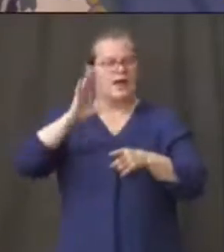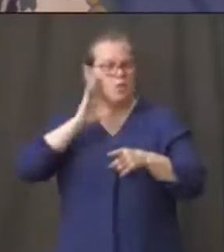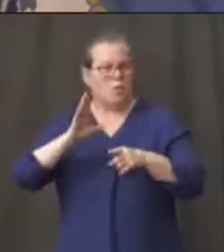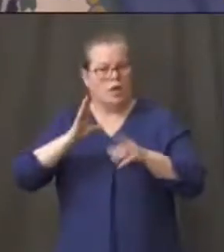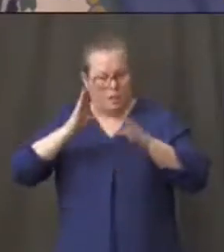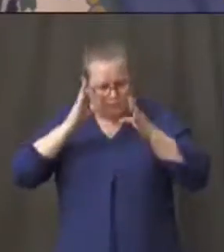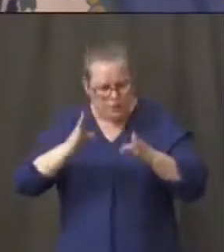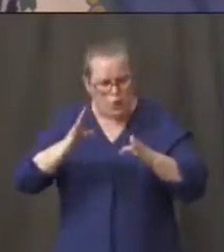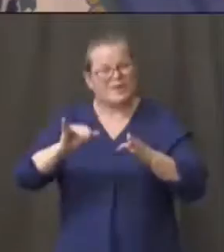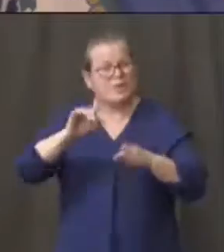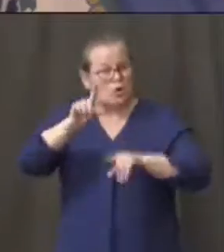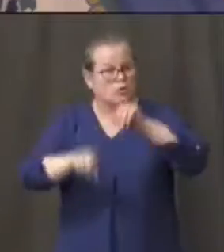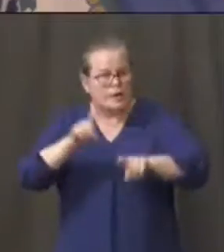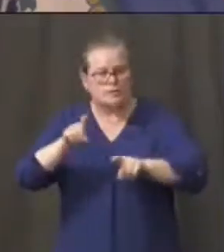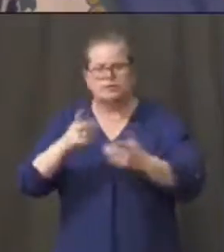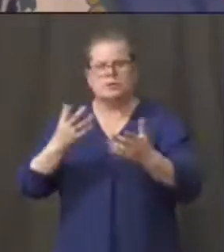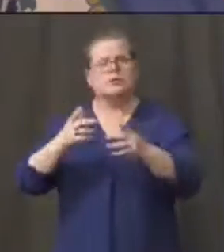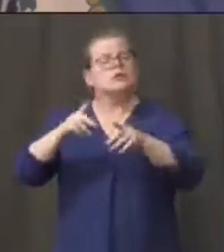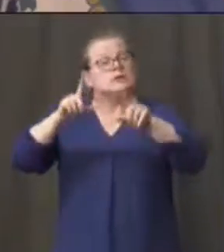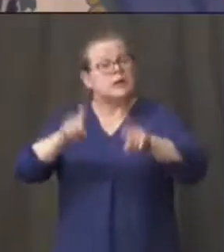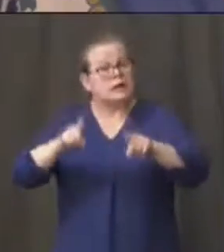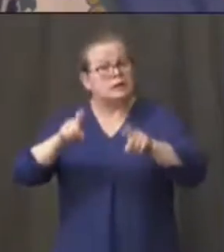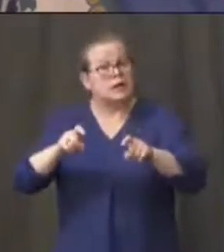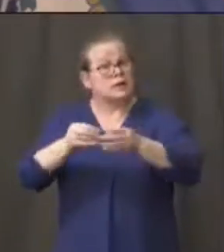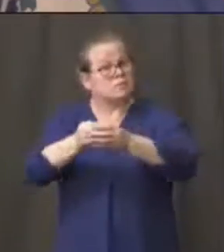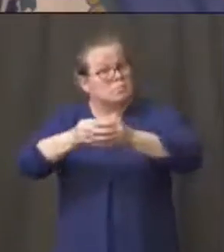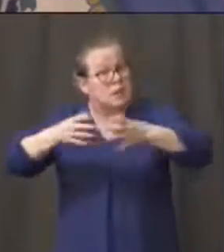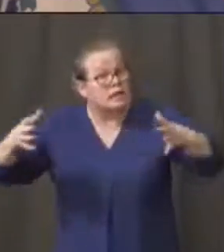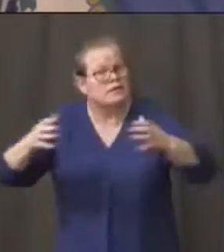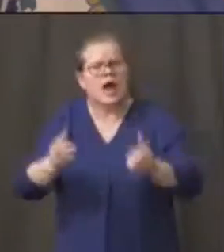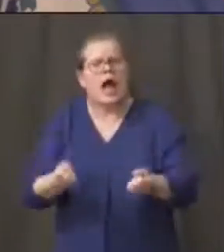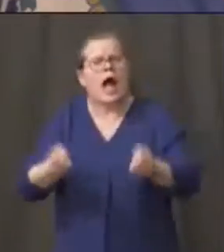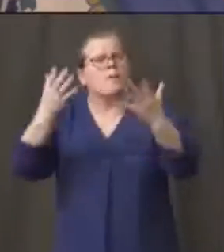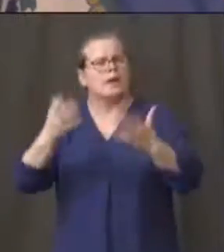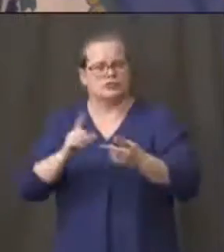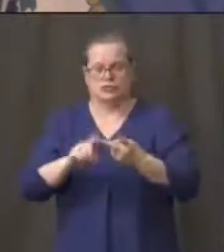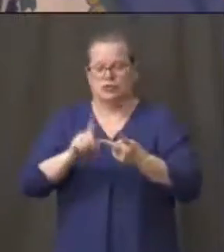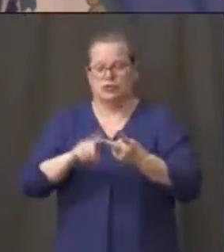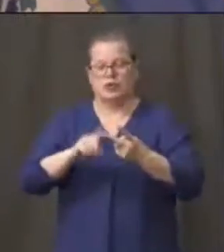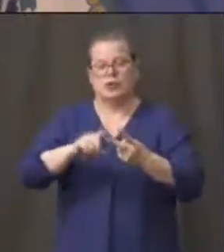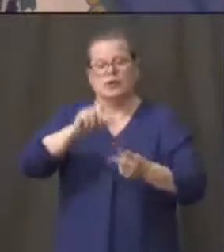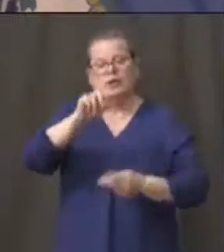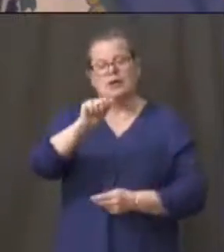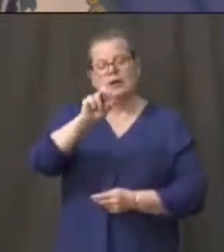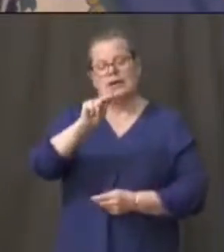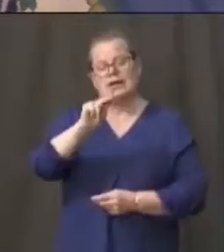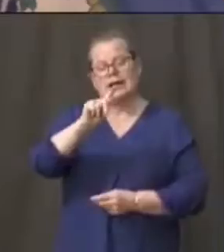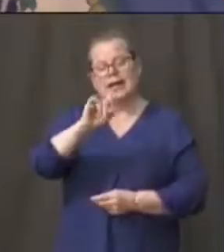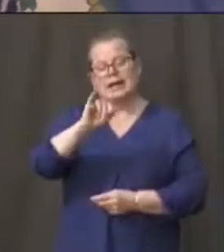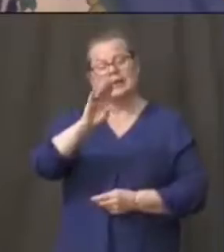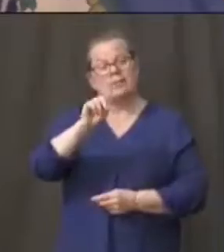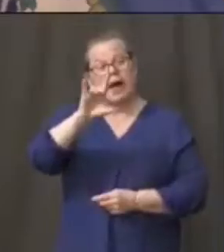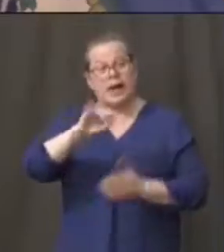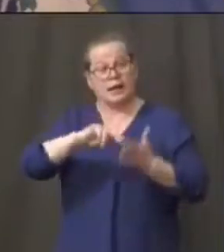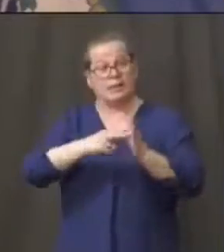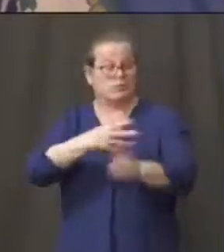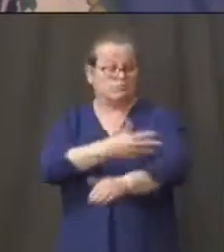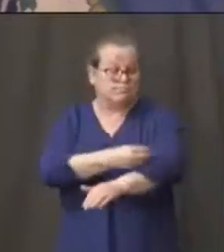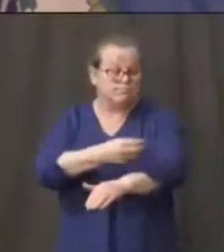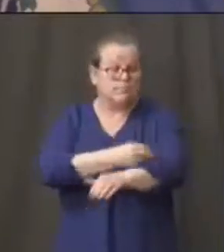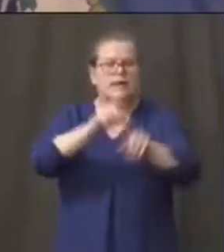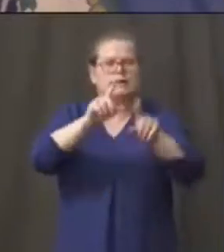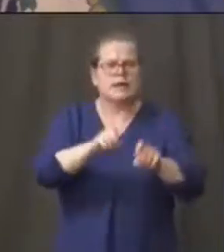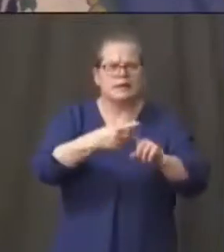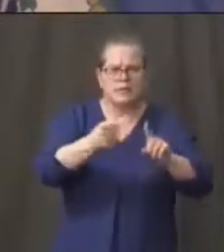How expansive should the testing be? Where do you want to have the antibody testing? Where do you want to have the molecular testing? But I think it's